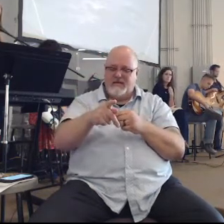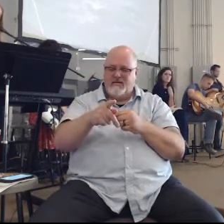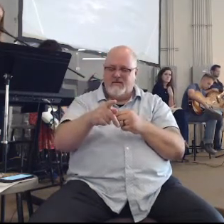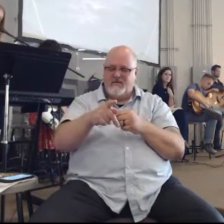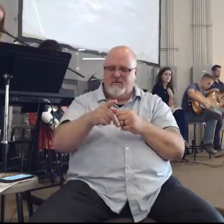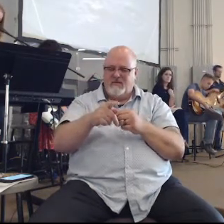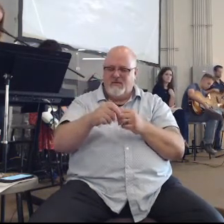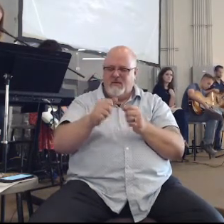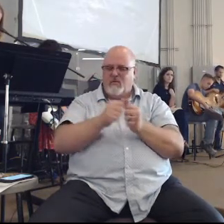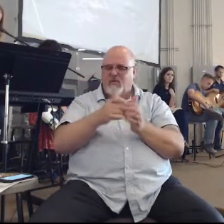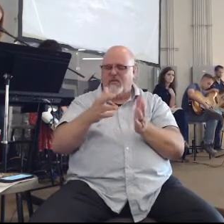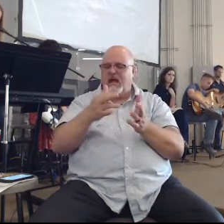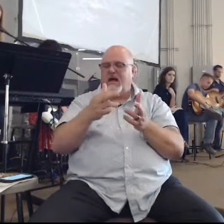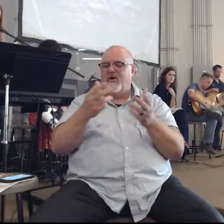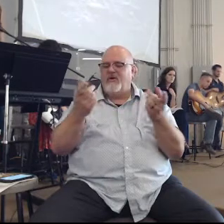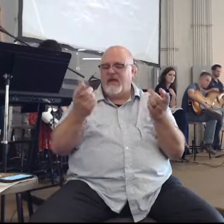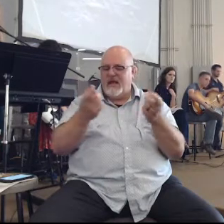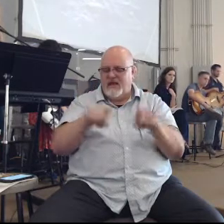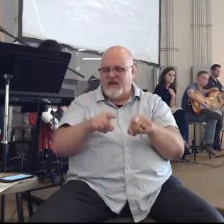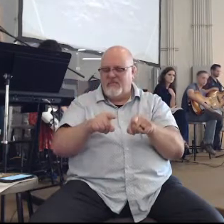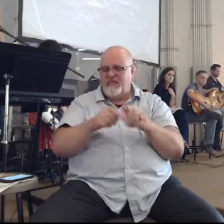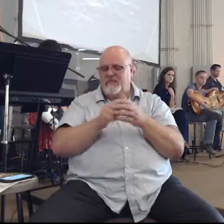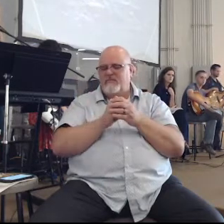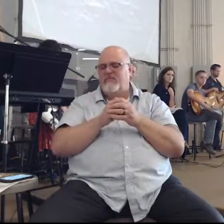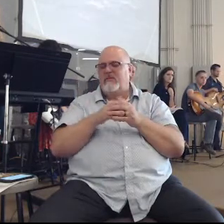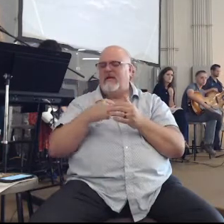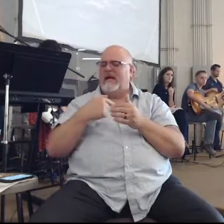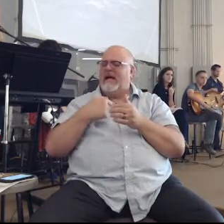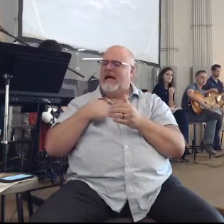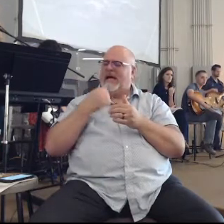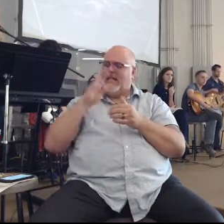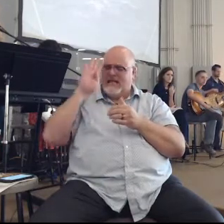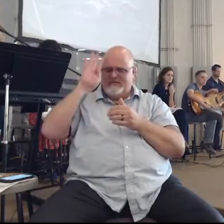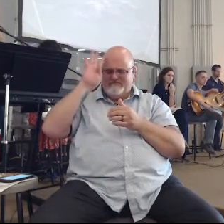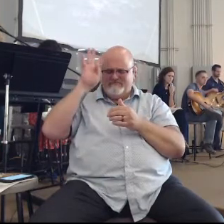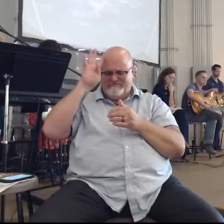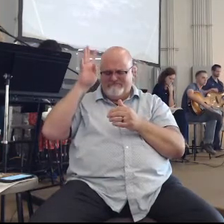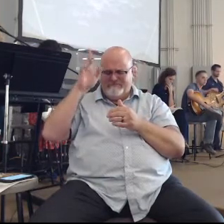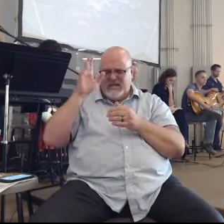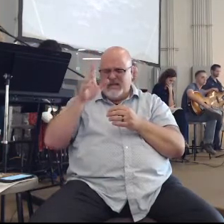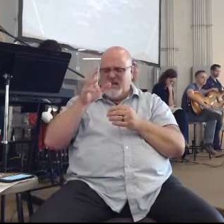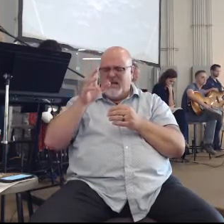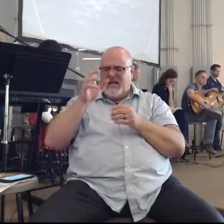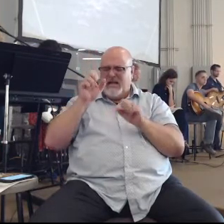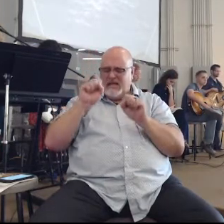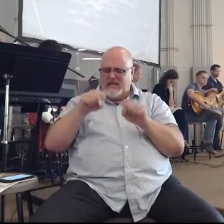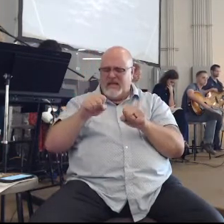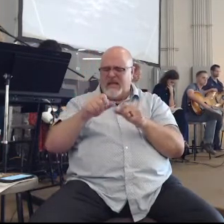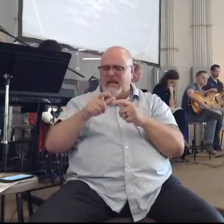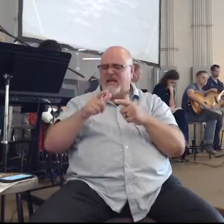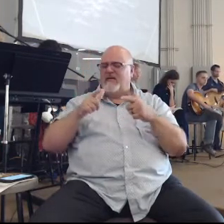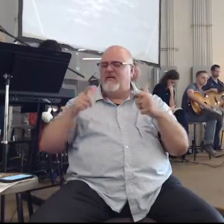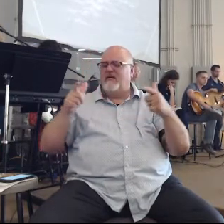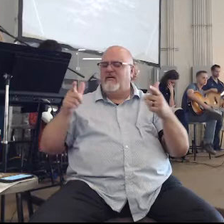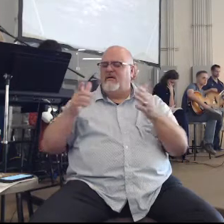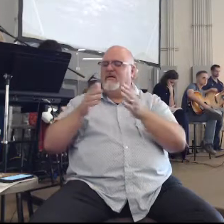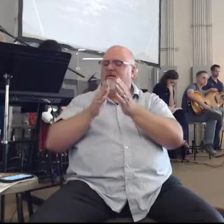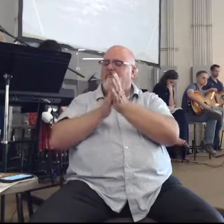would be more than I can imagine and that it would magnify you. In Jesus' name.